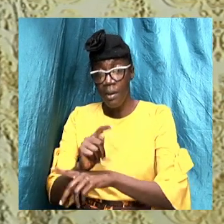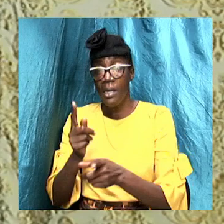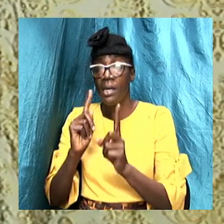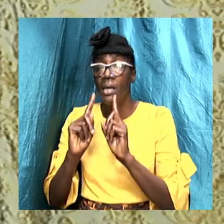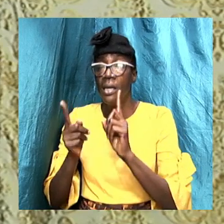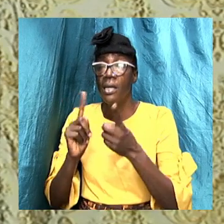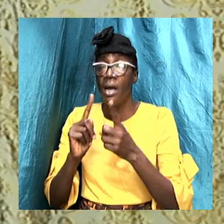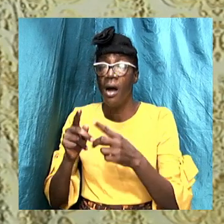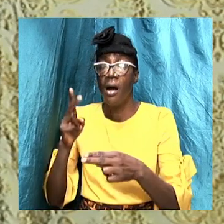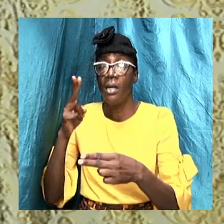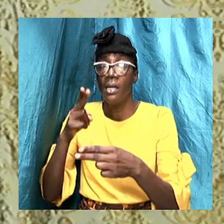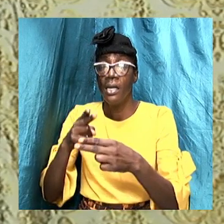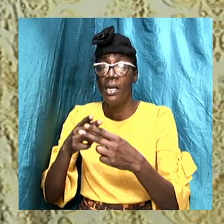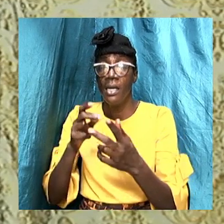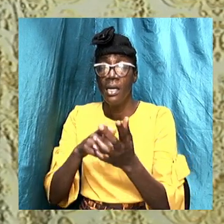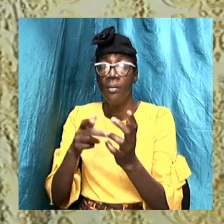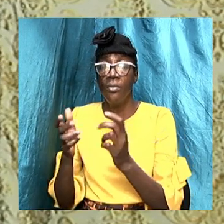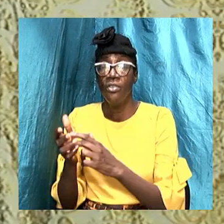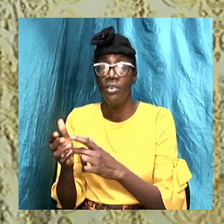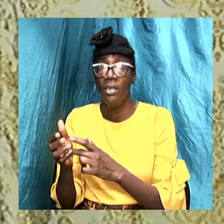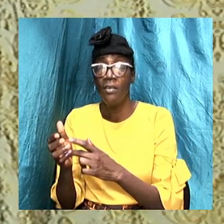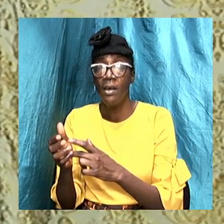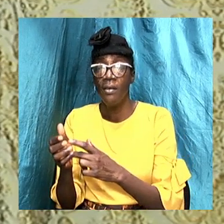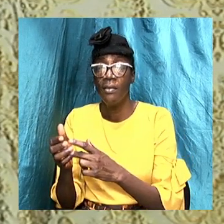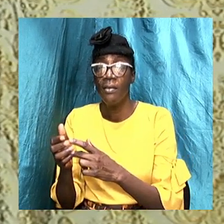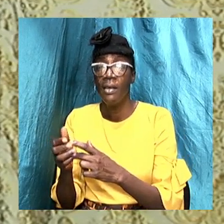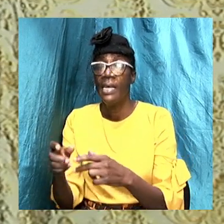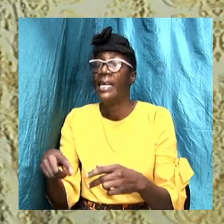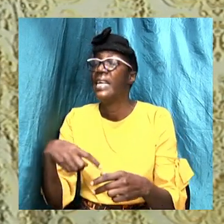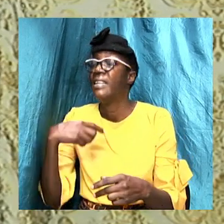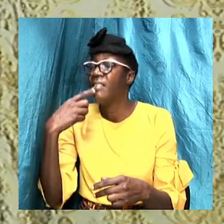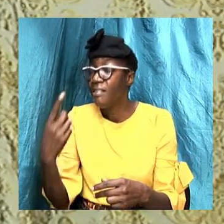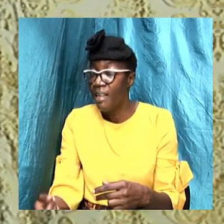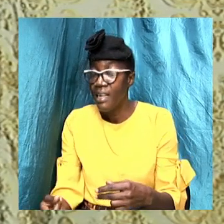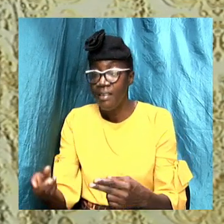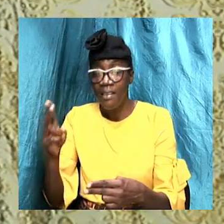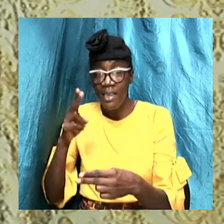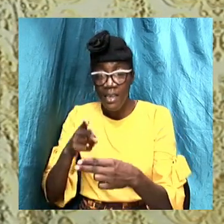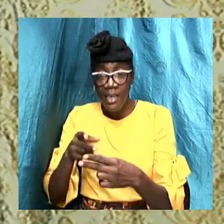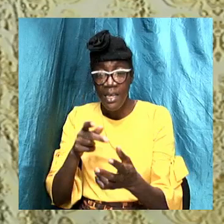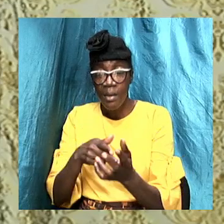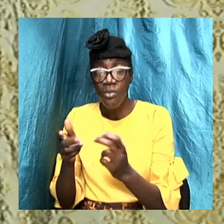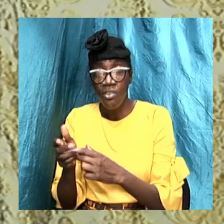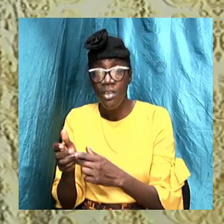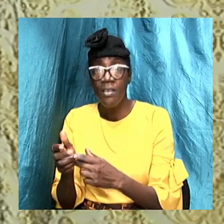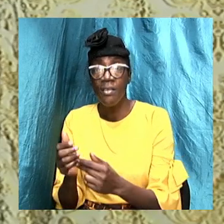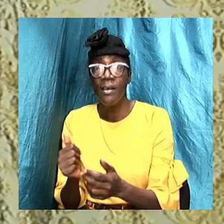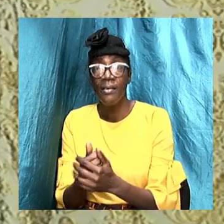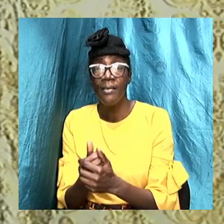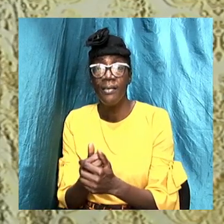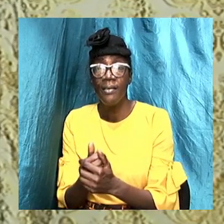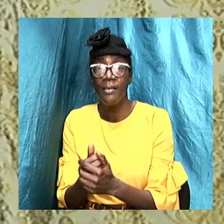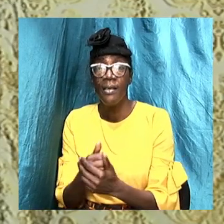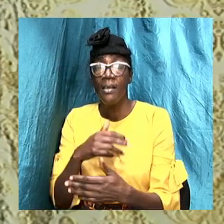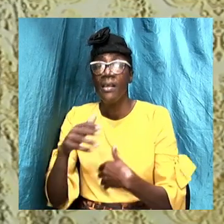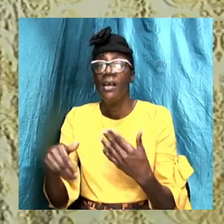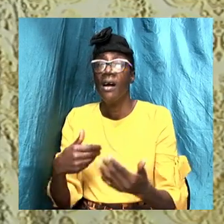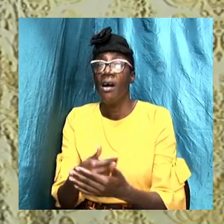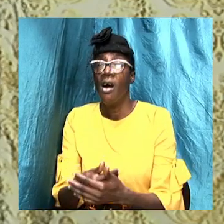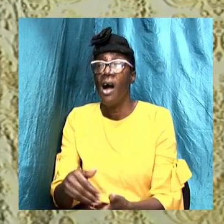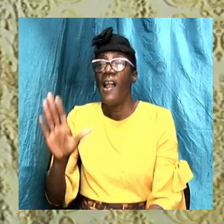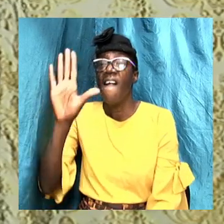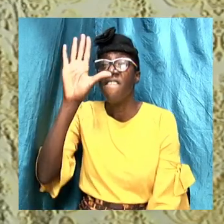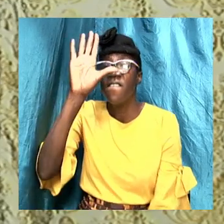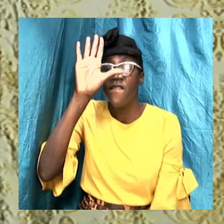the name of Jesus or it says that the name of Jesus was mentioned all five